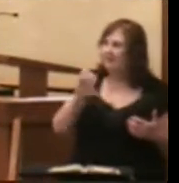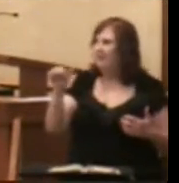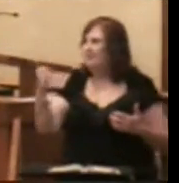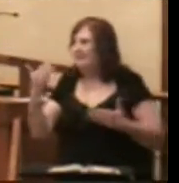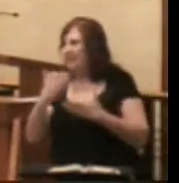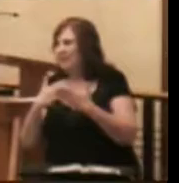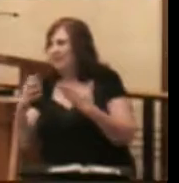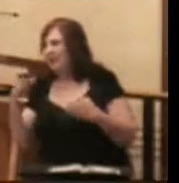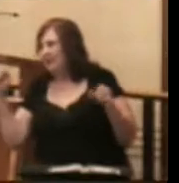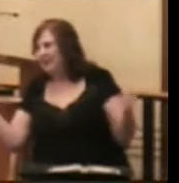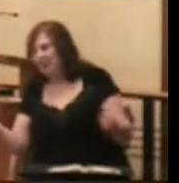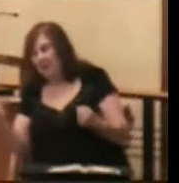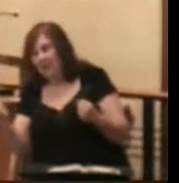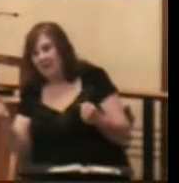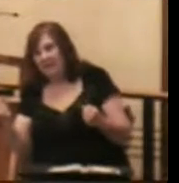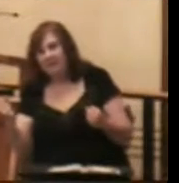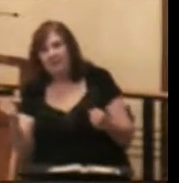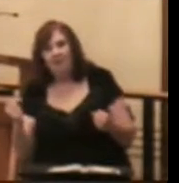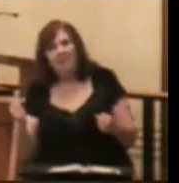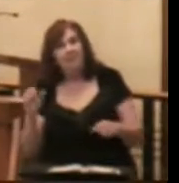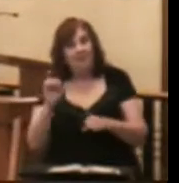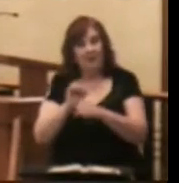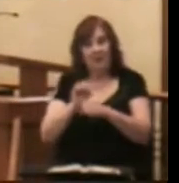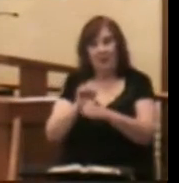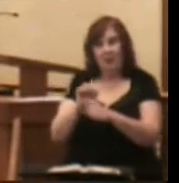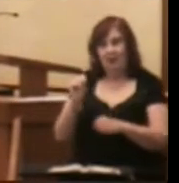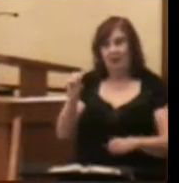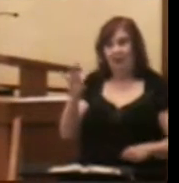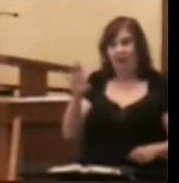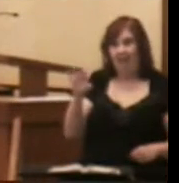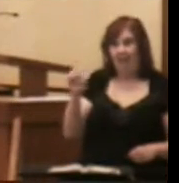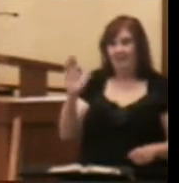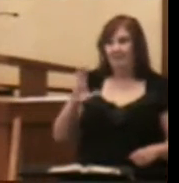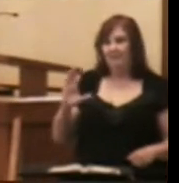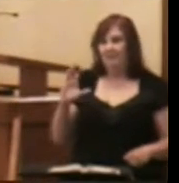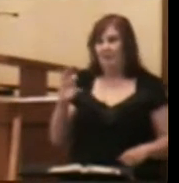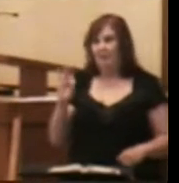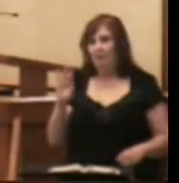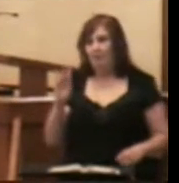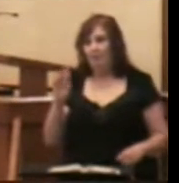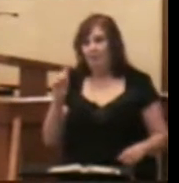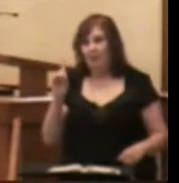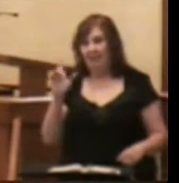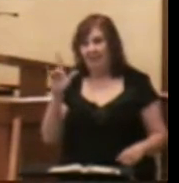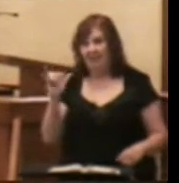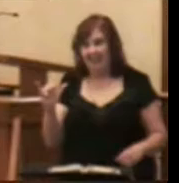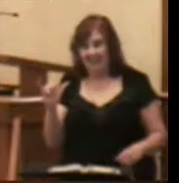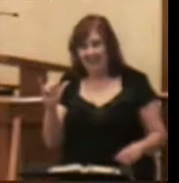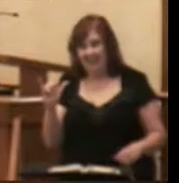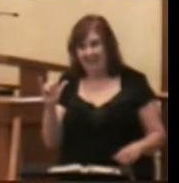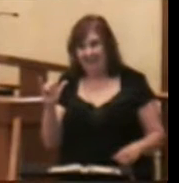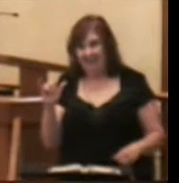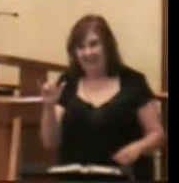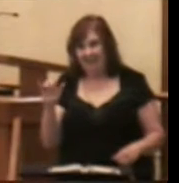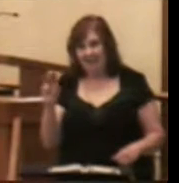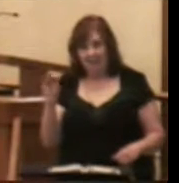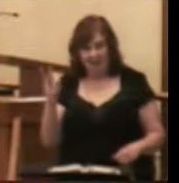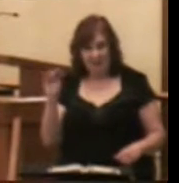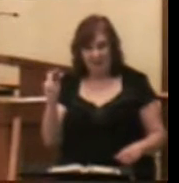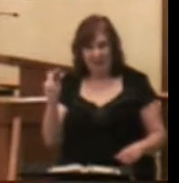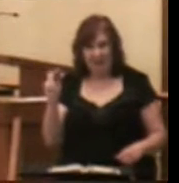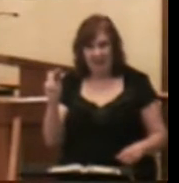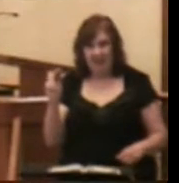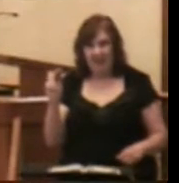other is too cold. I once worked in an office building in Fridley, Minnesota, in which office workers would bring